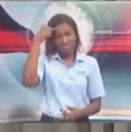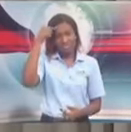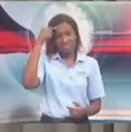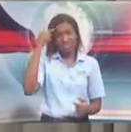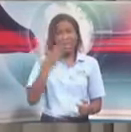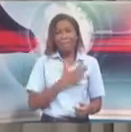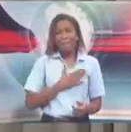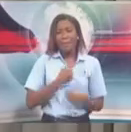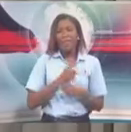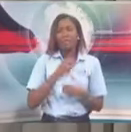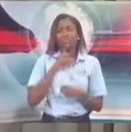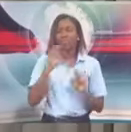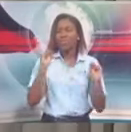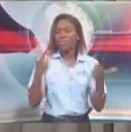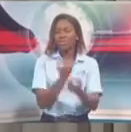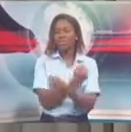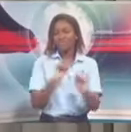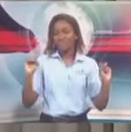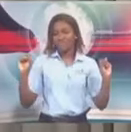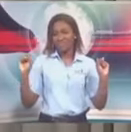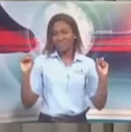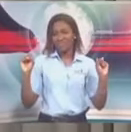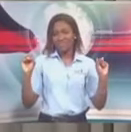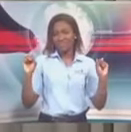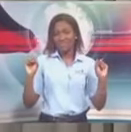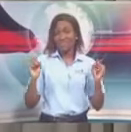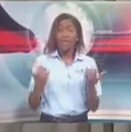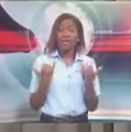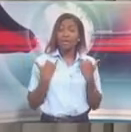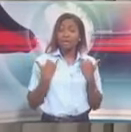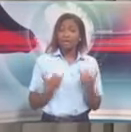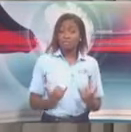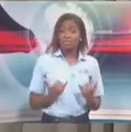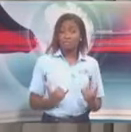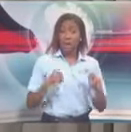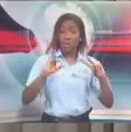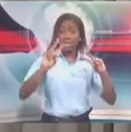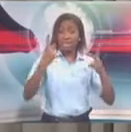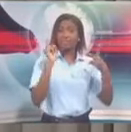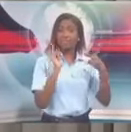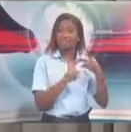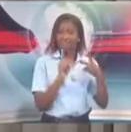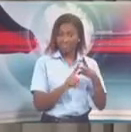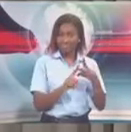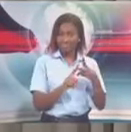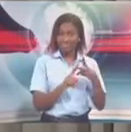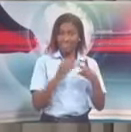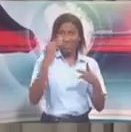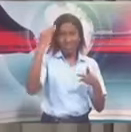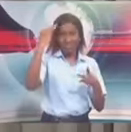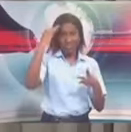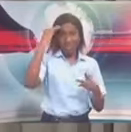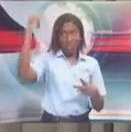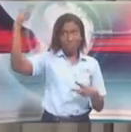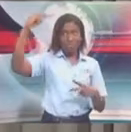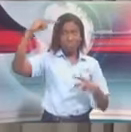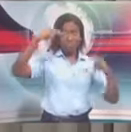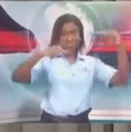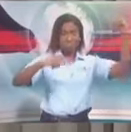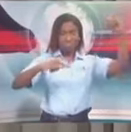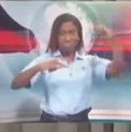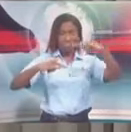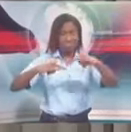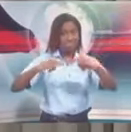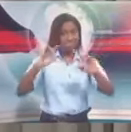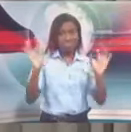to make sure we keep everyone safe. The next issue I've come here this morning to deal with is our borders. As you all are aware, we closed our borders